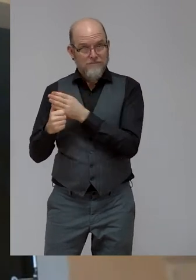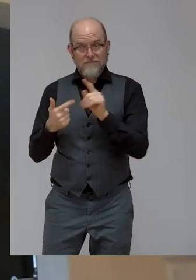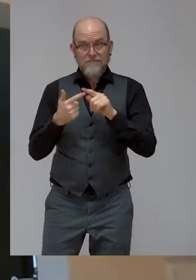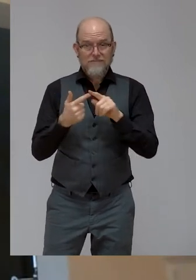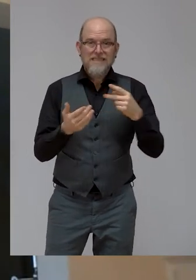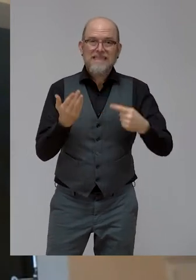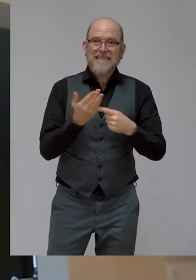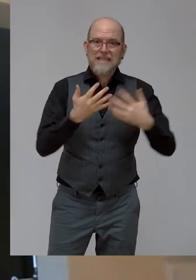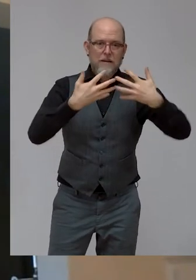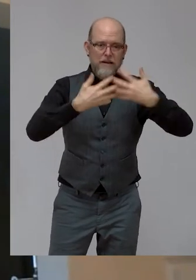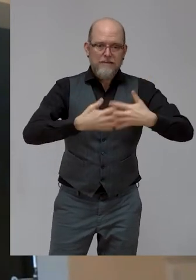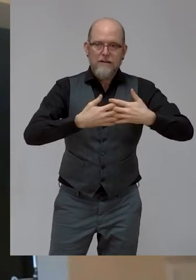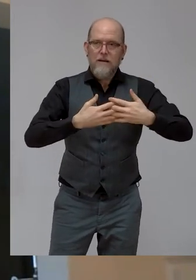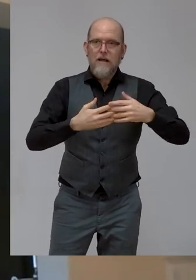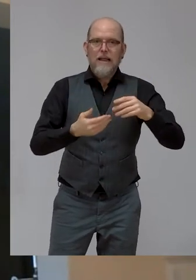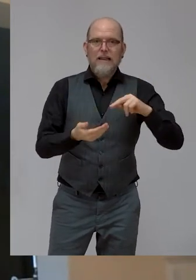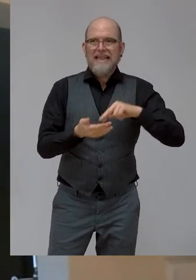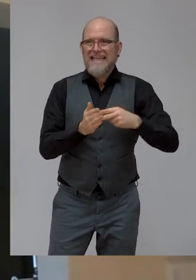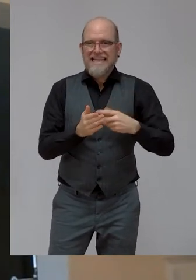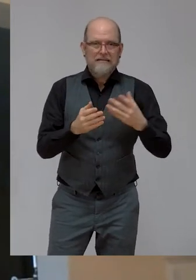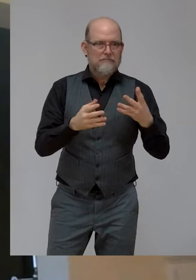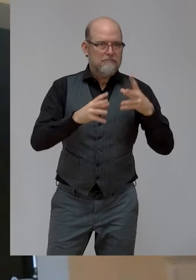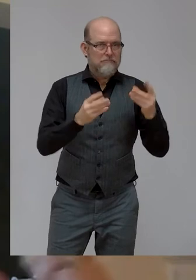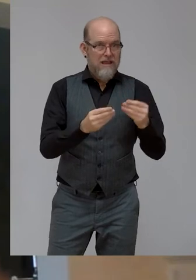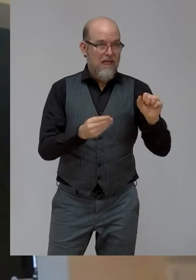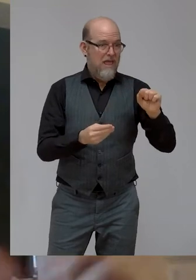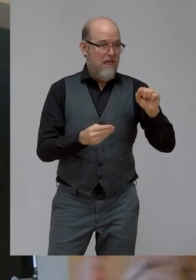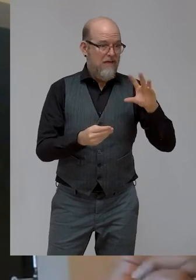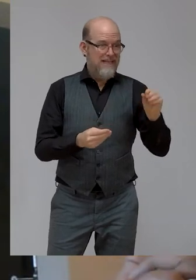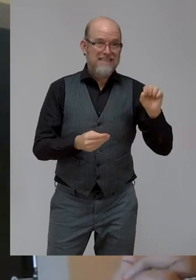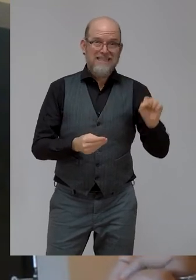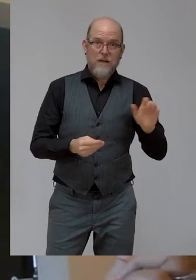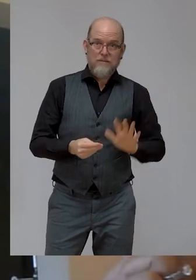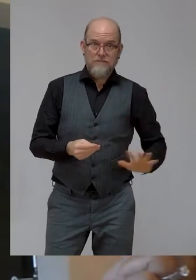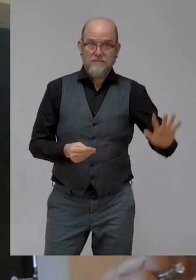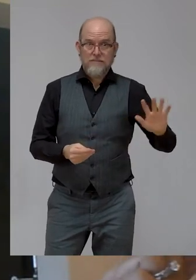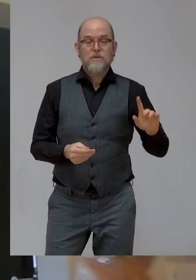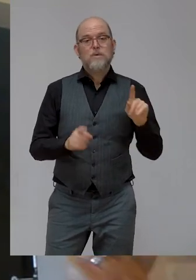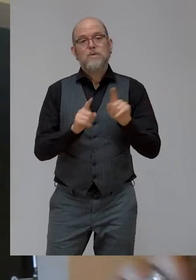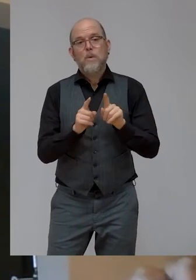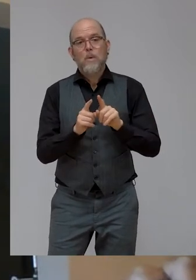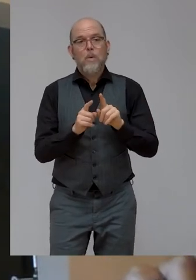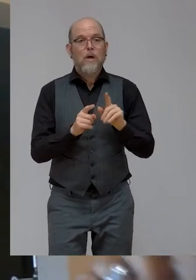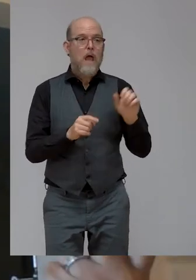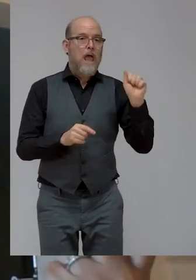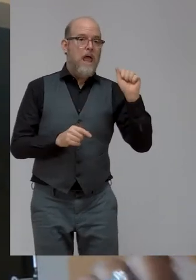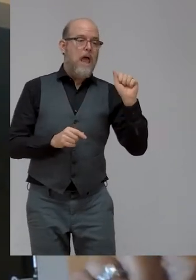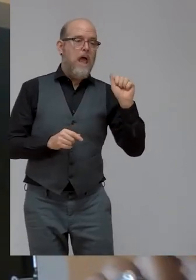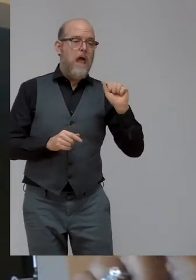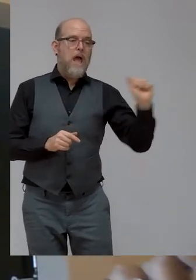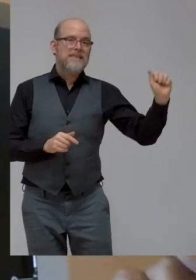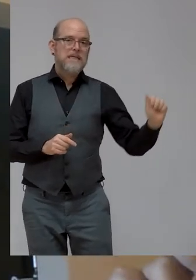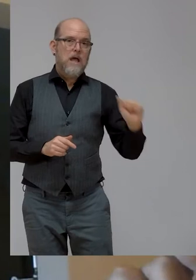used in many sub-Saharan countries and South Asian countries, you still have the old flip phones, right? And many of those